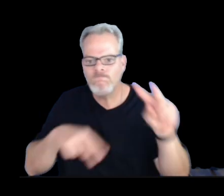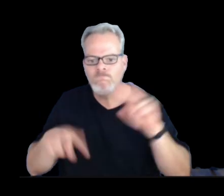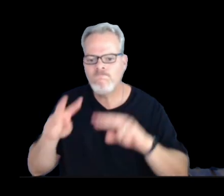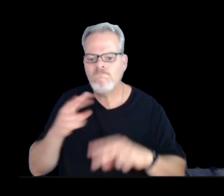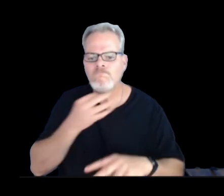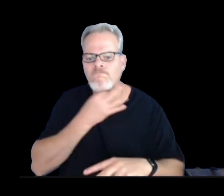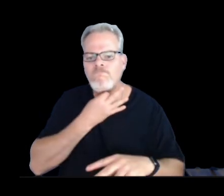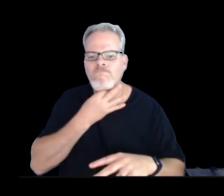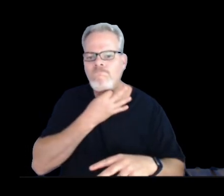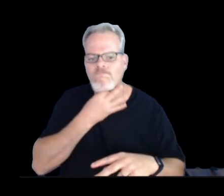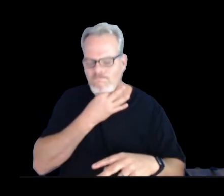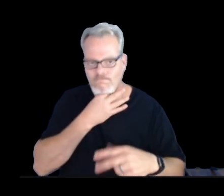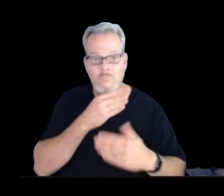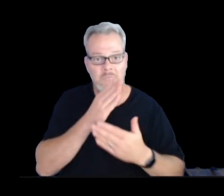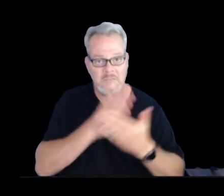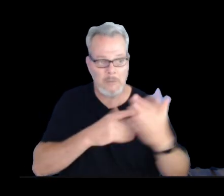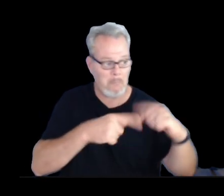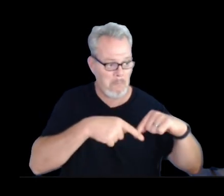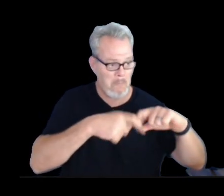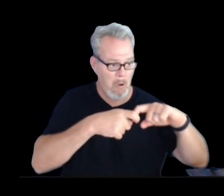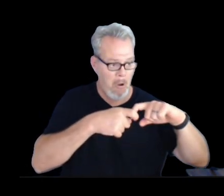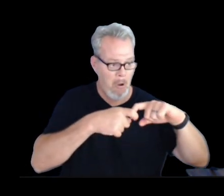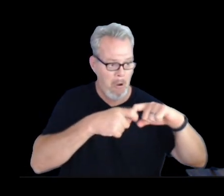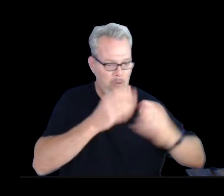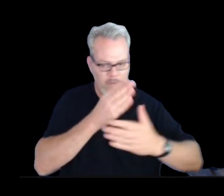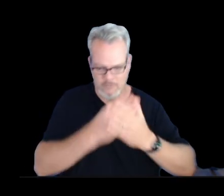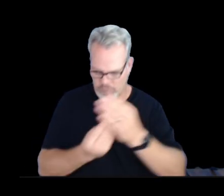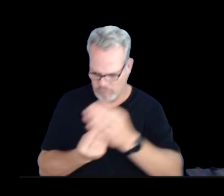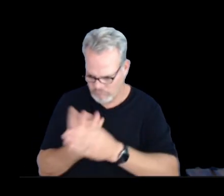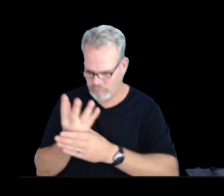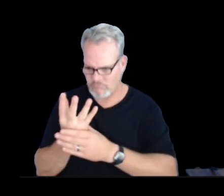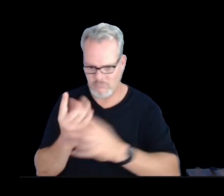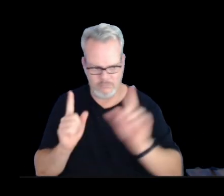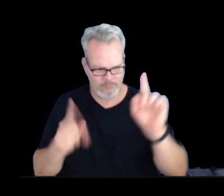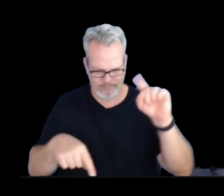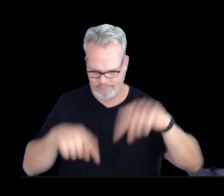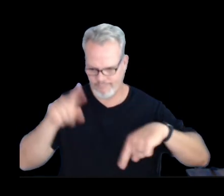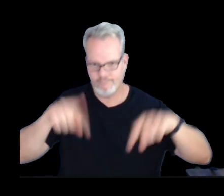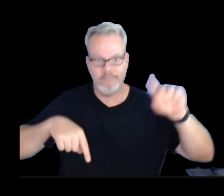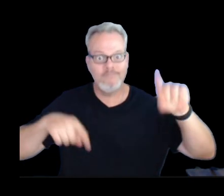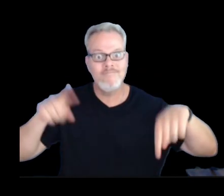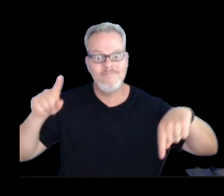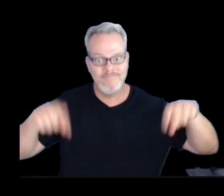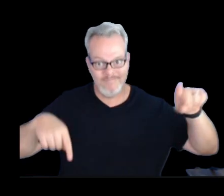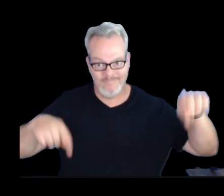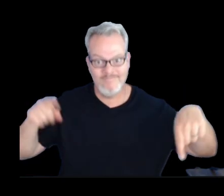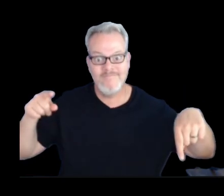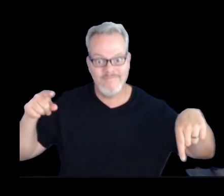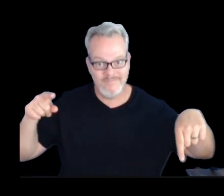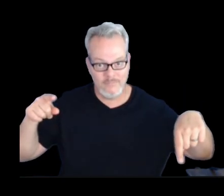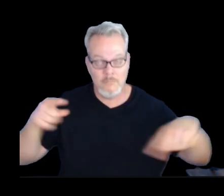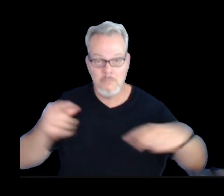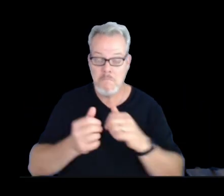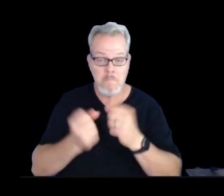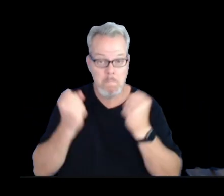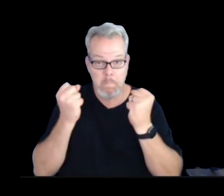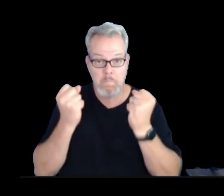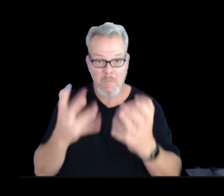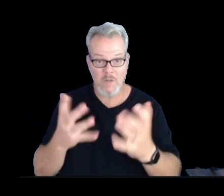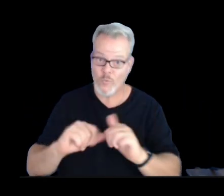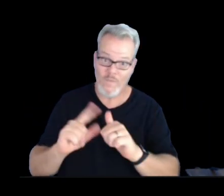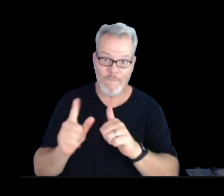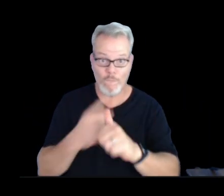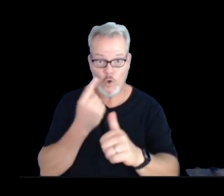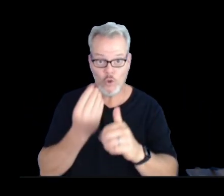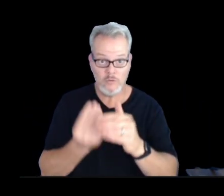pauses that have averaged over 20 episodes about seven days, such that we've had many of our first overflows occurring on a